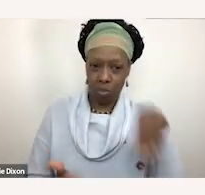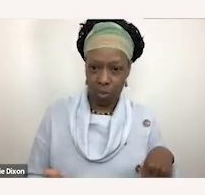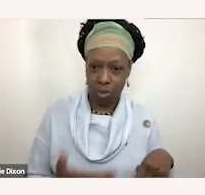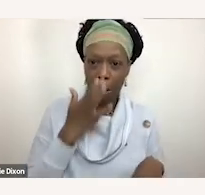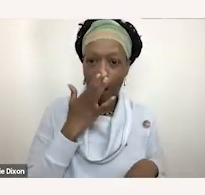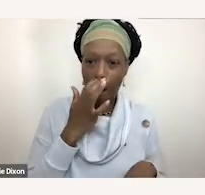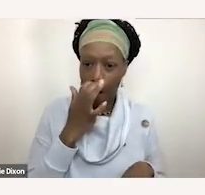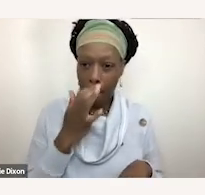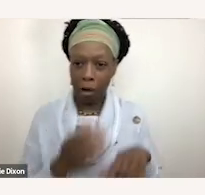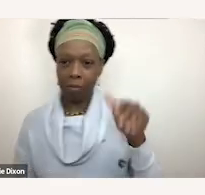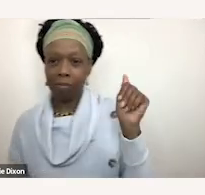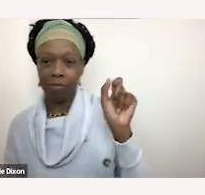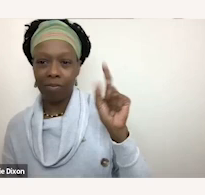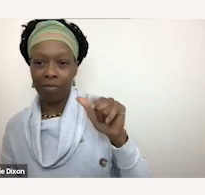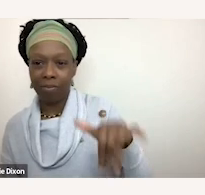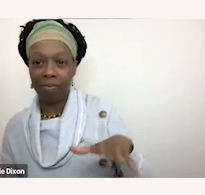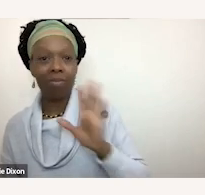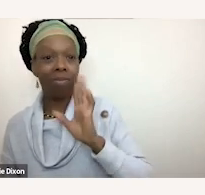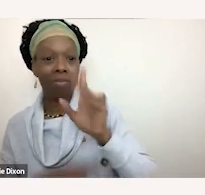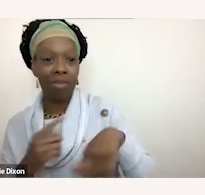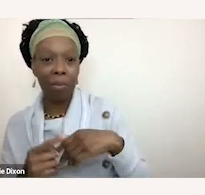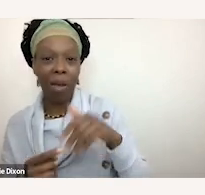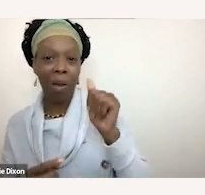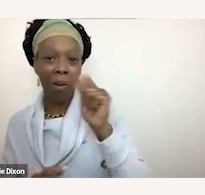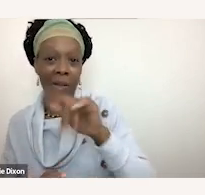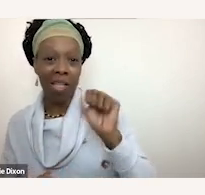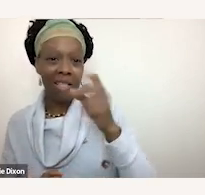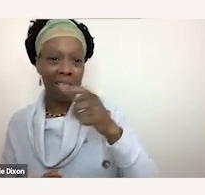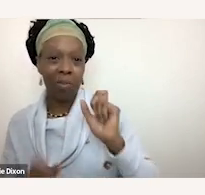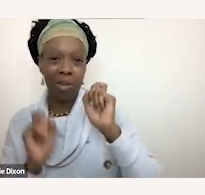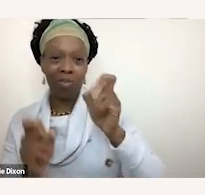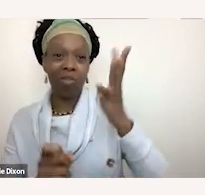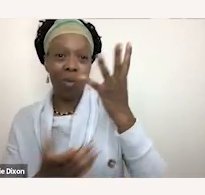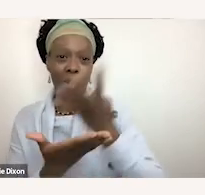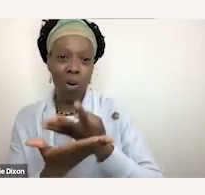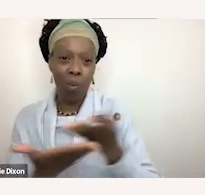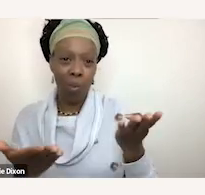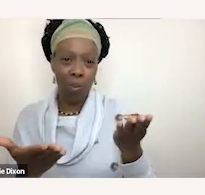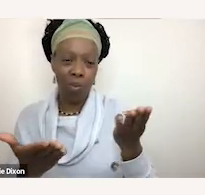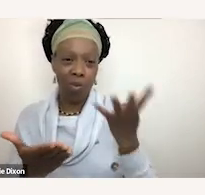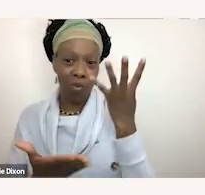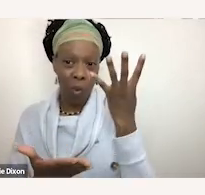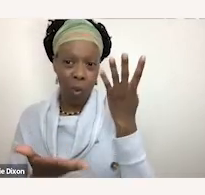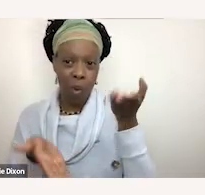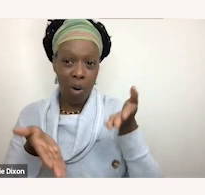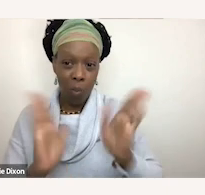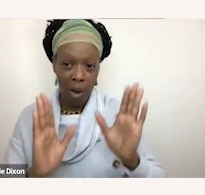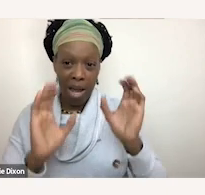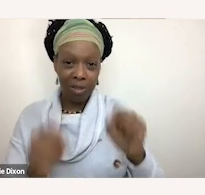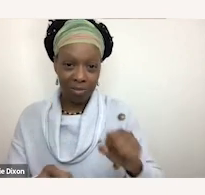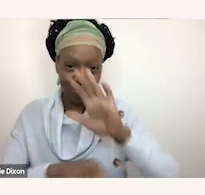and speaking of allyship now we're going to give you four ways that you can actually facilitate it um